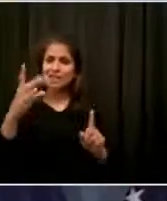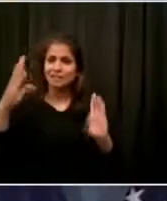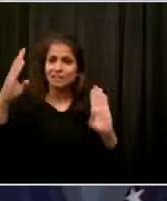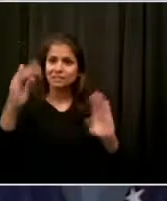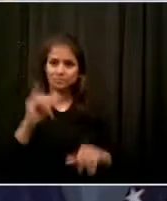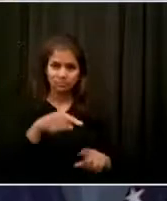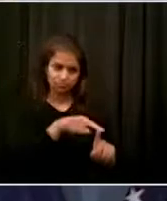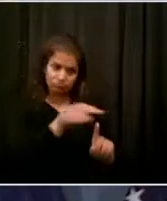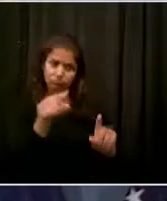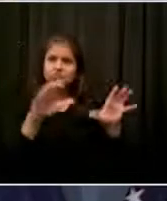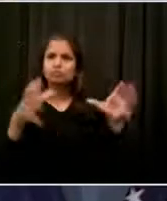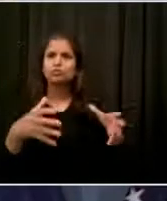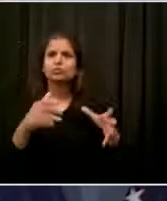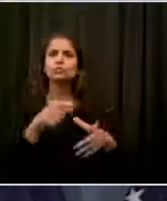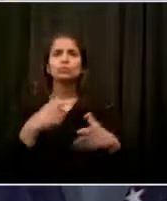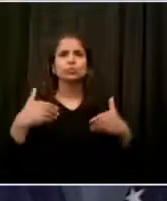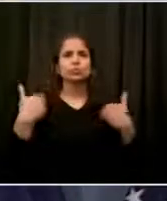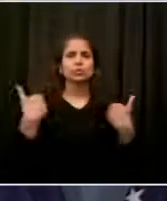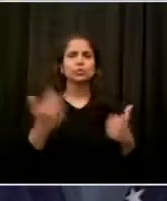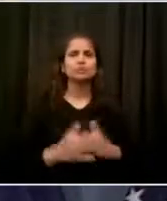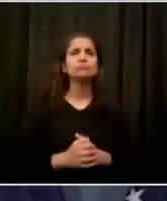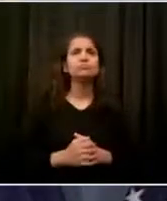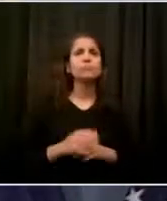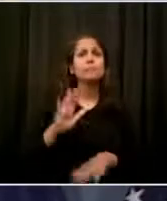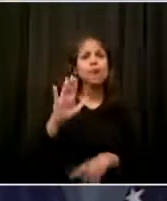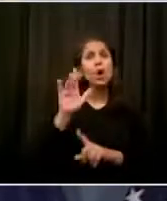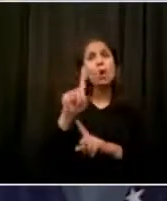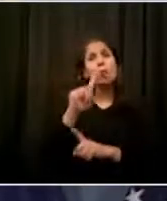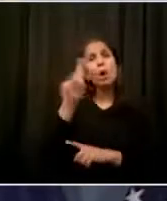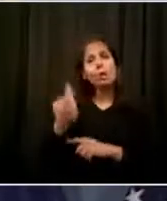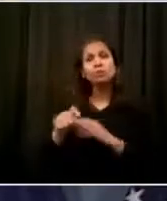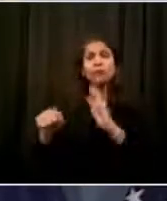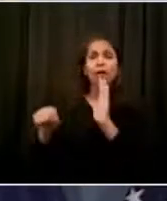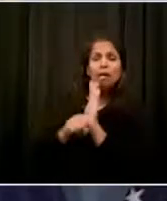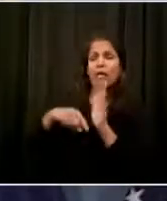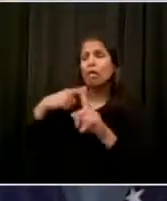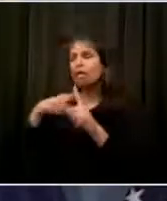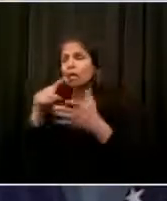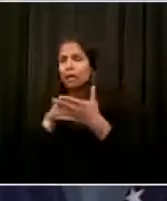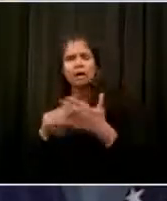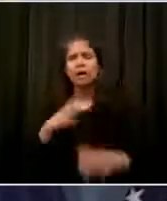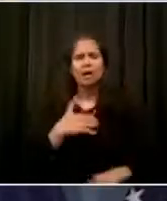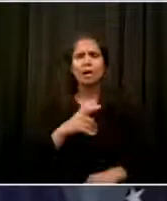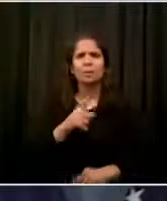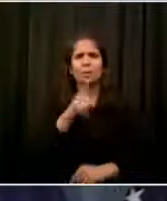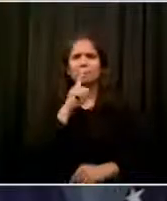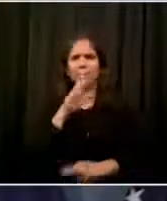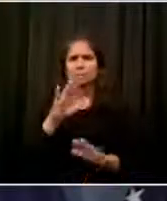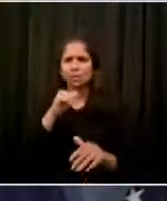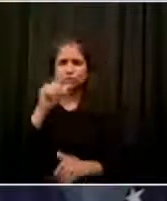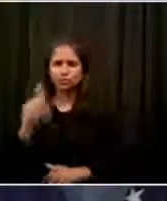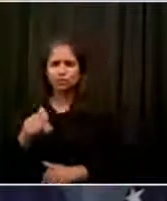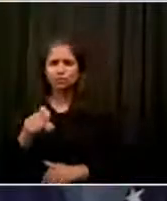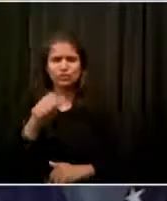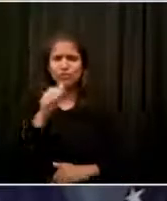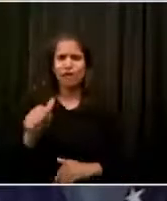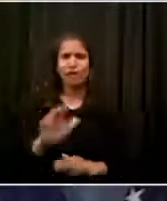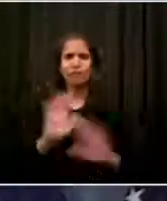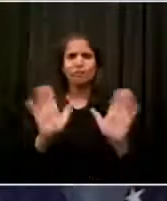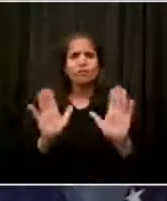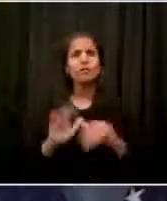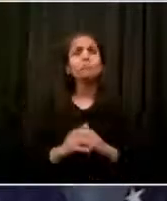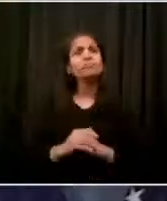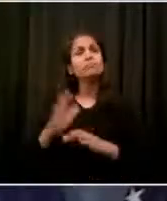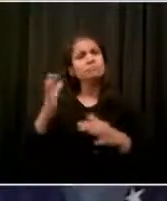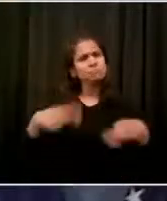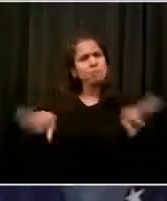something that people would feel upset about or worried about. I think it could be something affirmational about the way we're going to